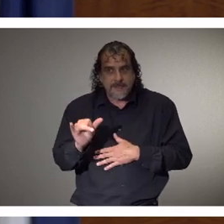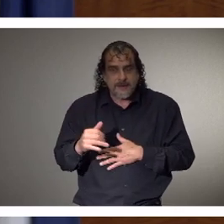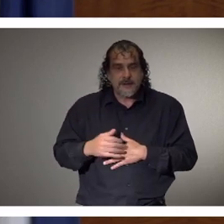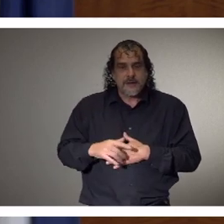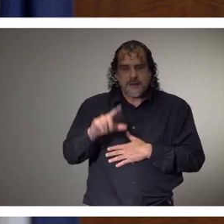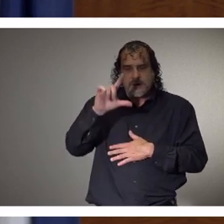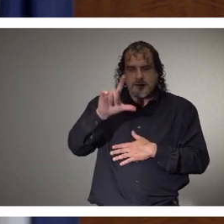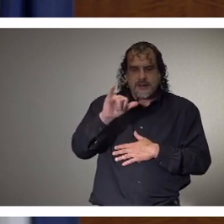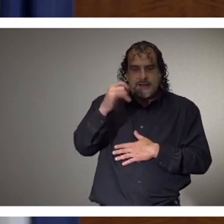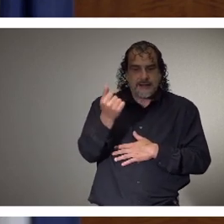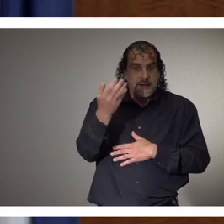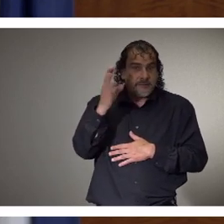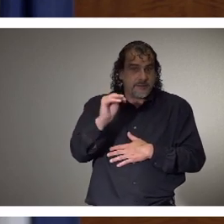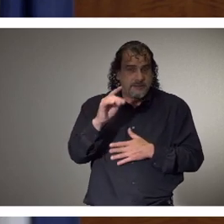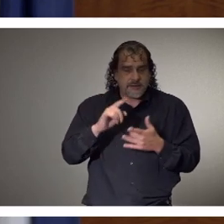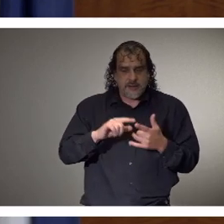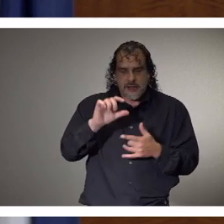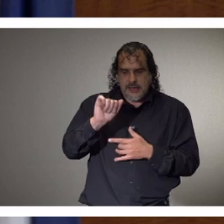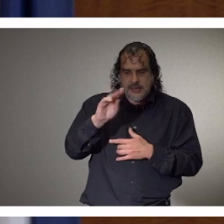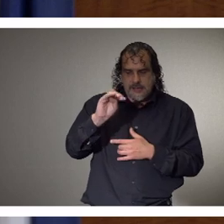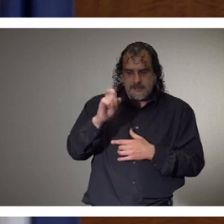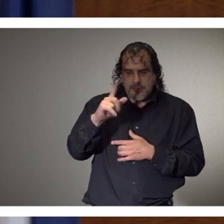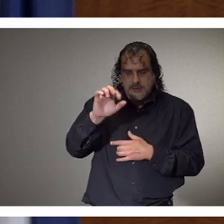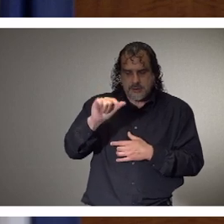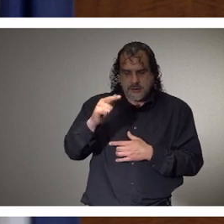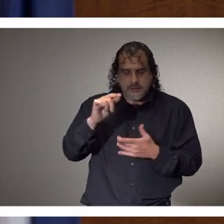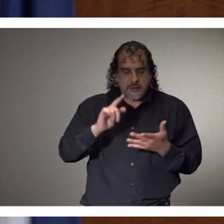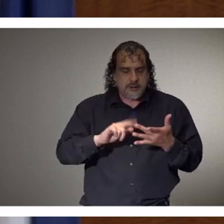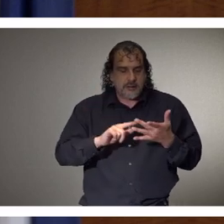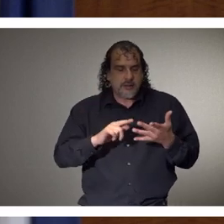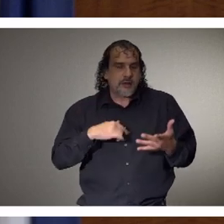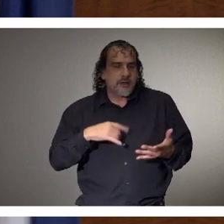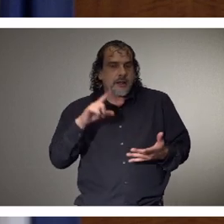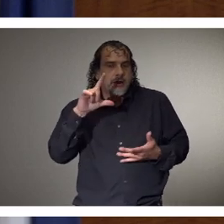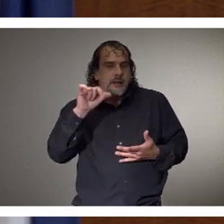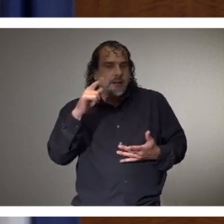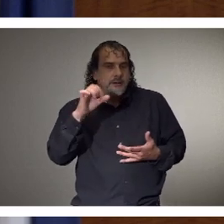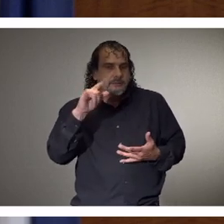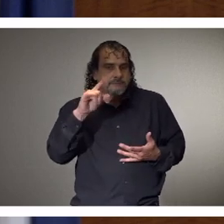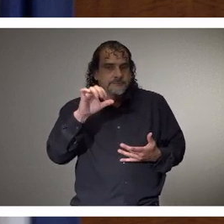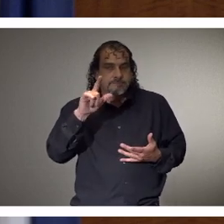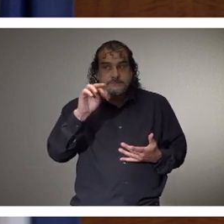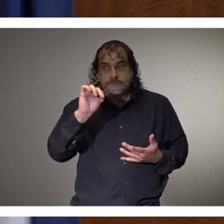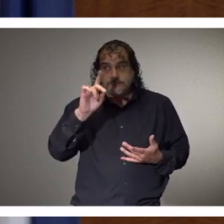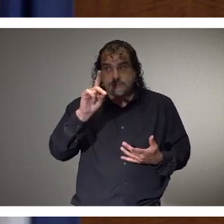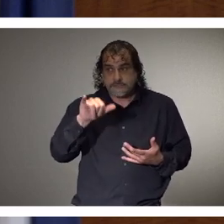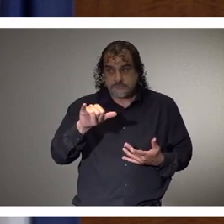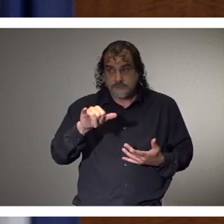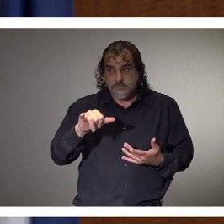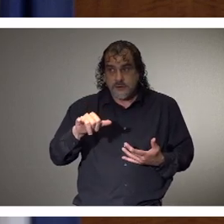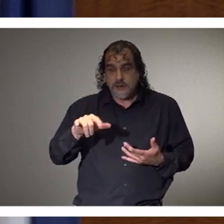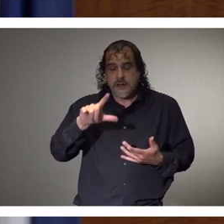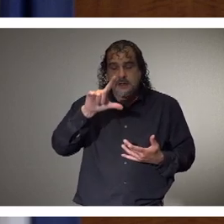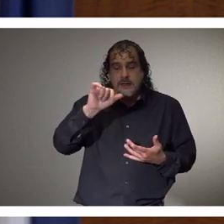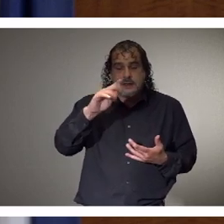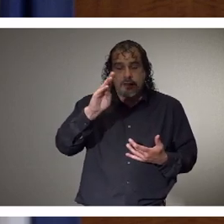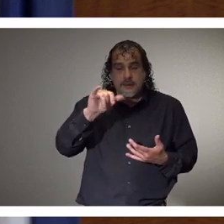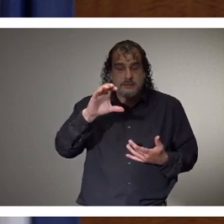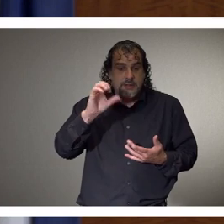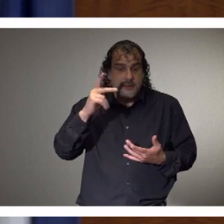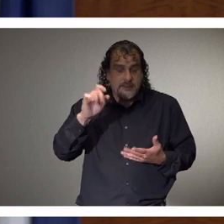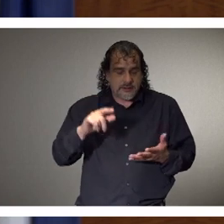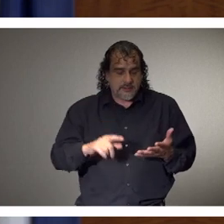Liam Hurt from Tupelo, Abigail Mills, to Livvy Kate Chisholm, he loves it. Livvy Kate loves the outdoors.